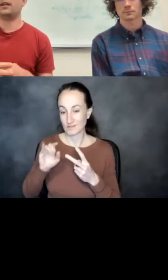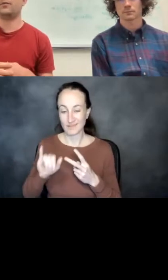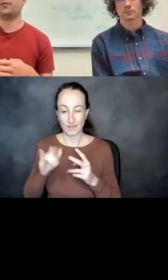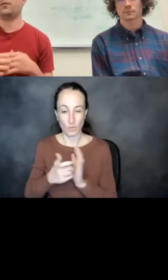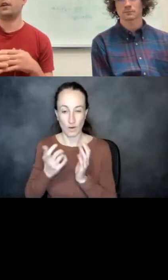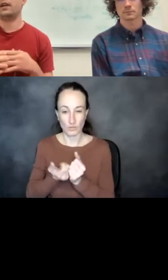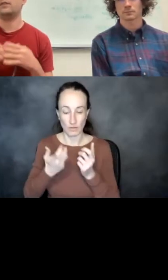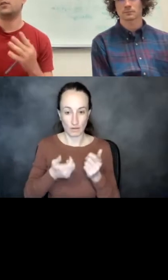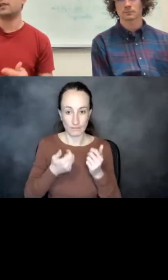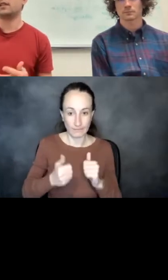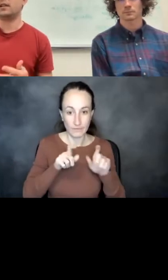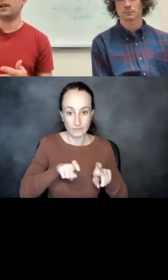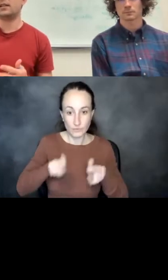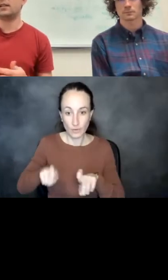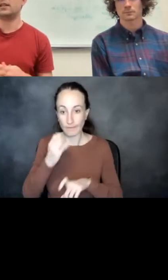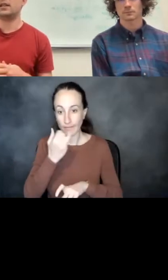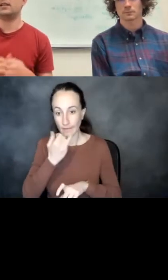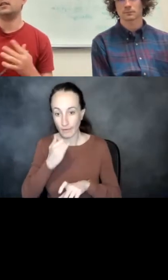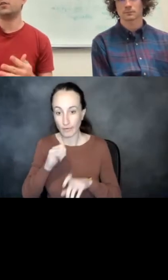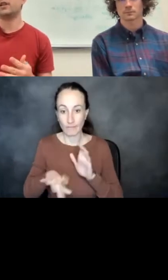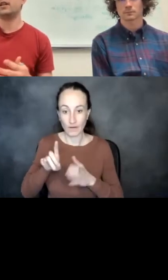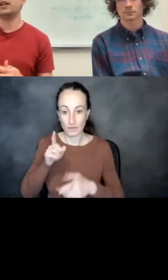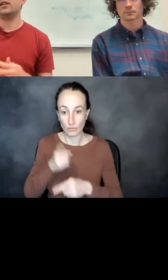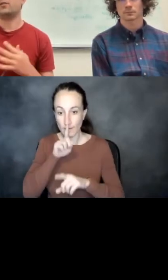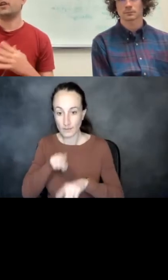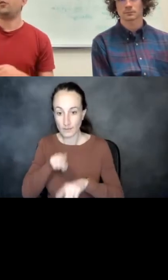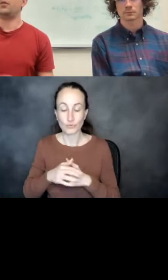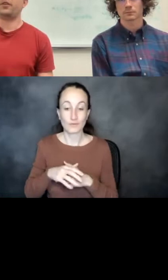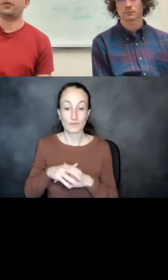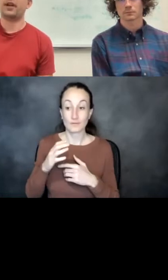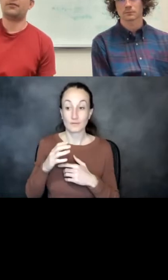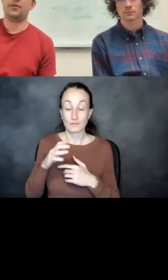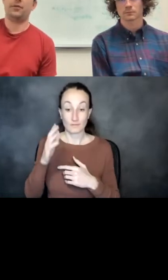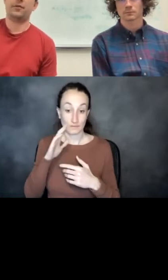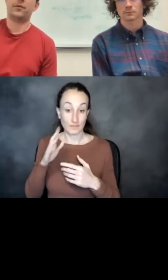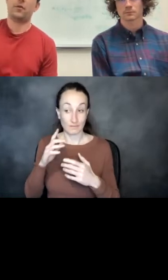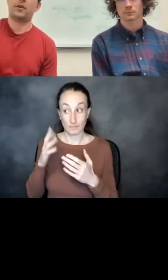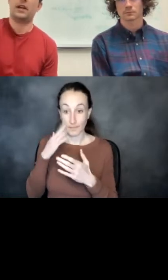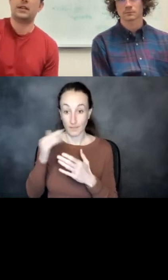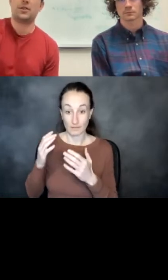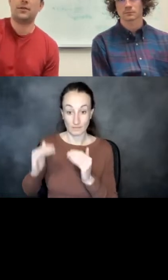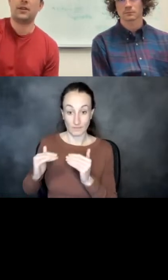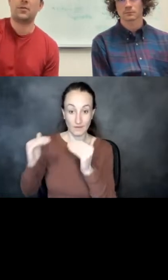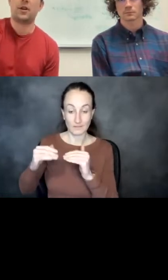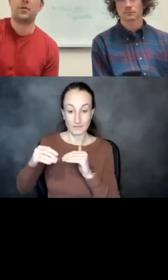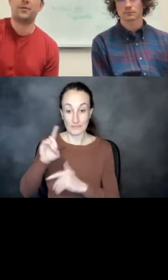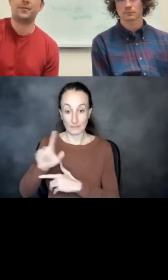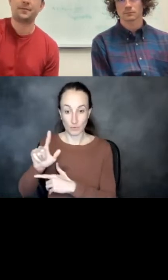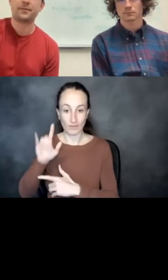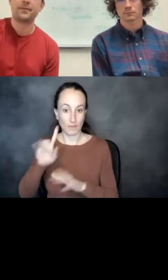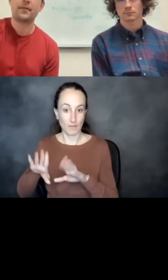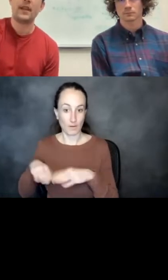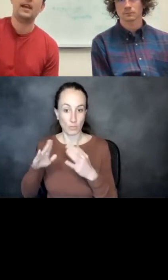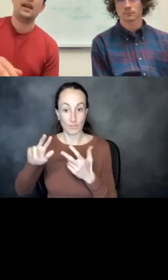wondering if, given the recent advances in deep learning, that might open up a third avenue for solving this problem.